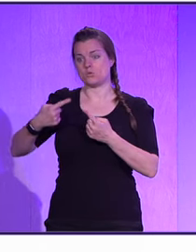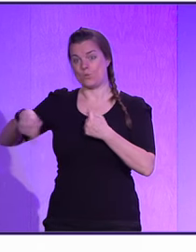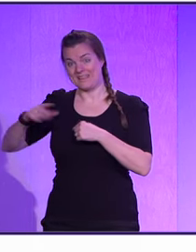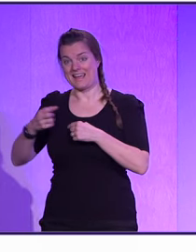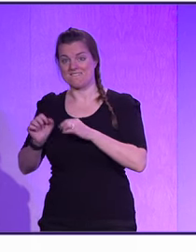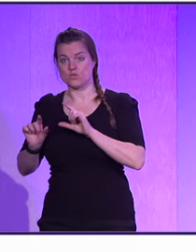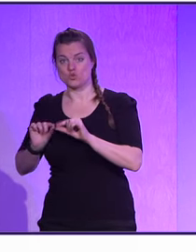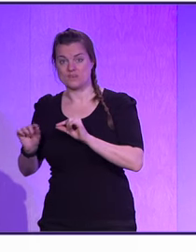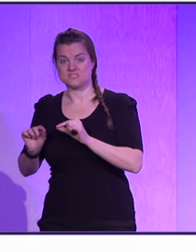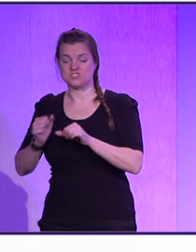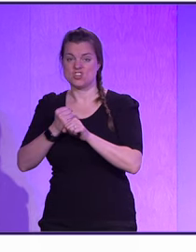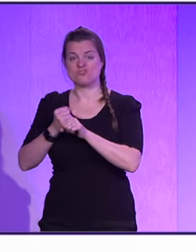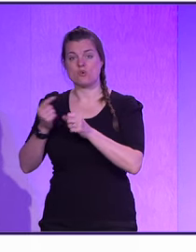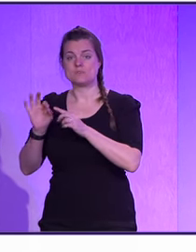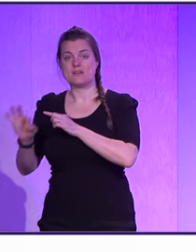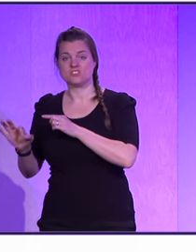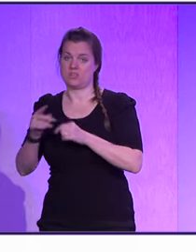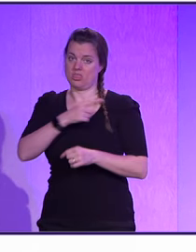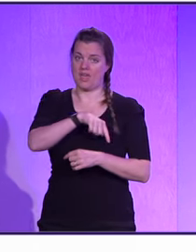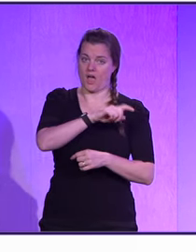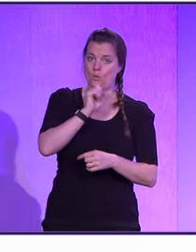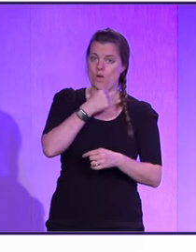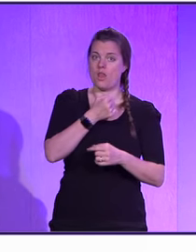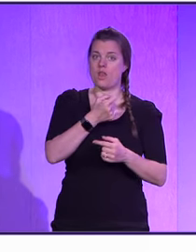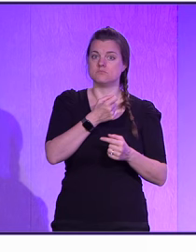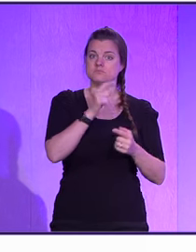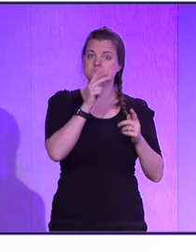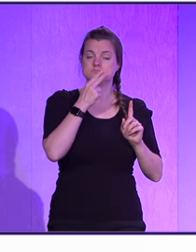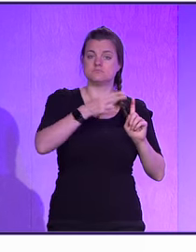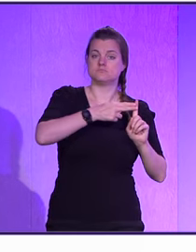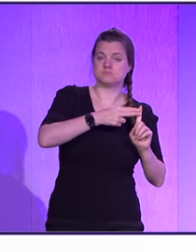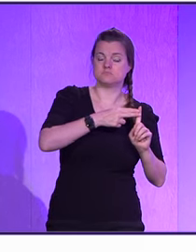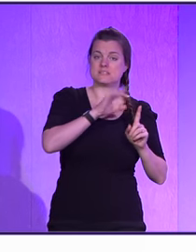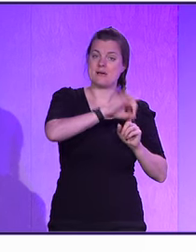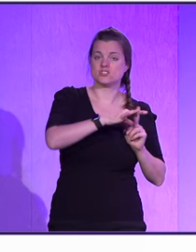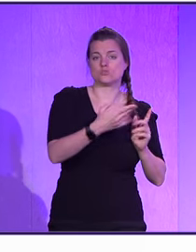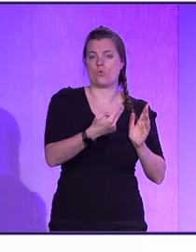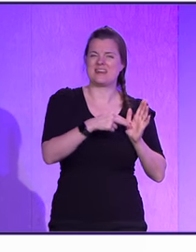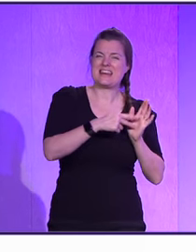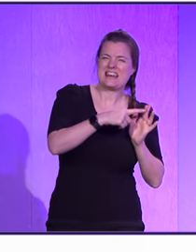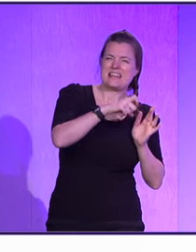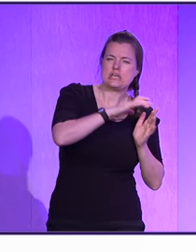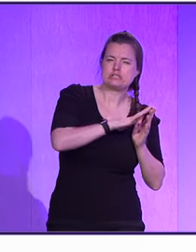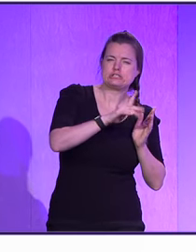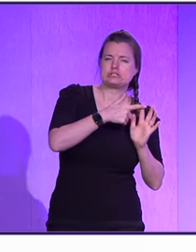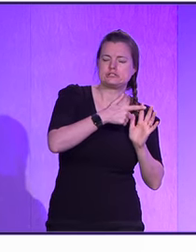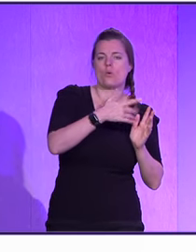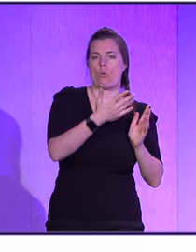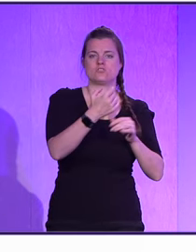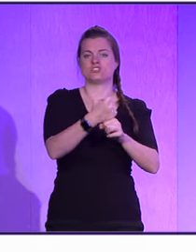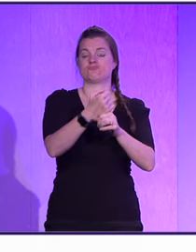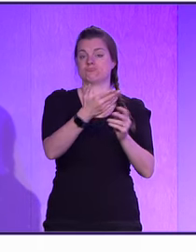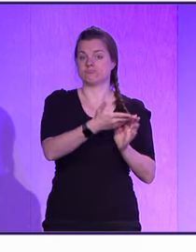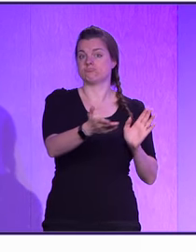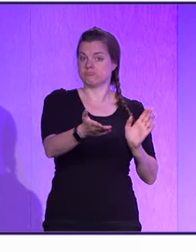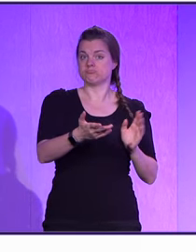specializing agent? Then you can charge, but you might be more niche. So, out there. And what's interesting to me